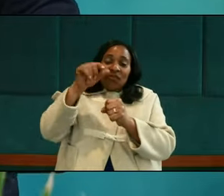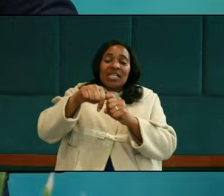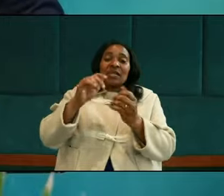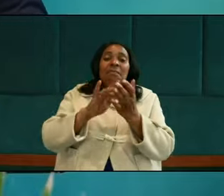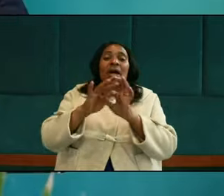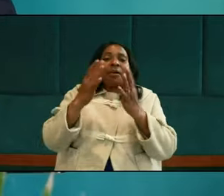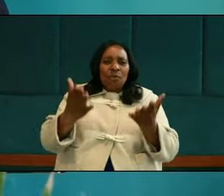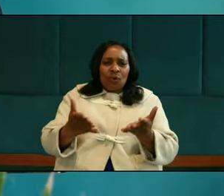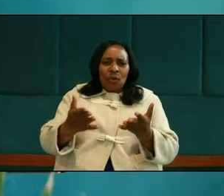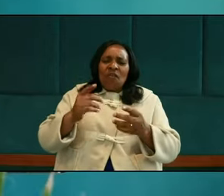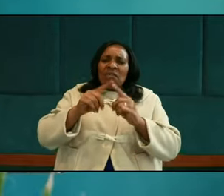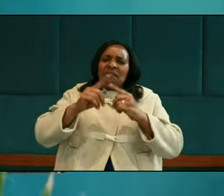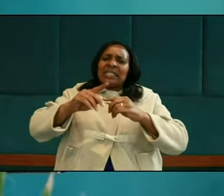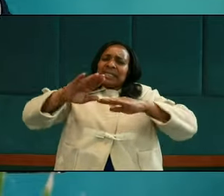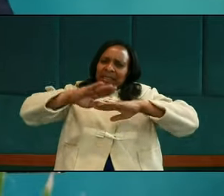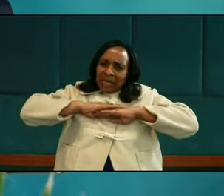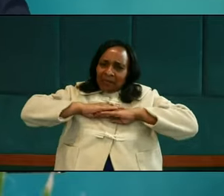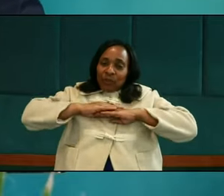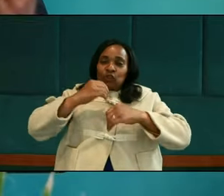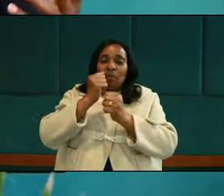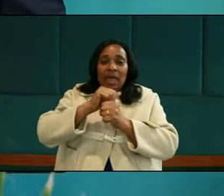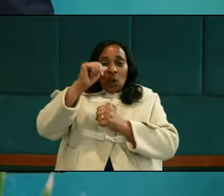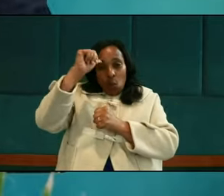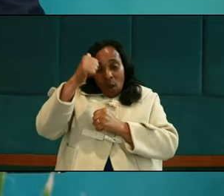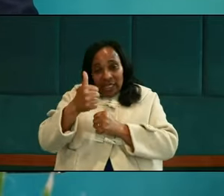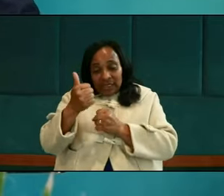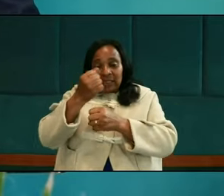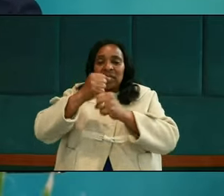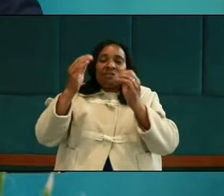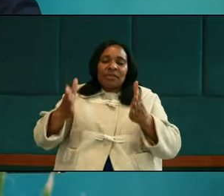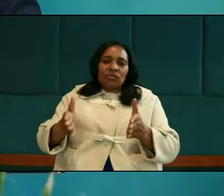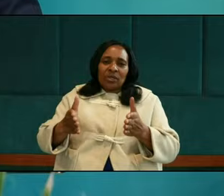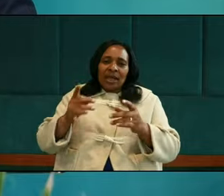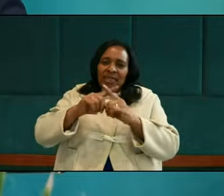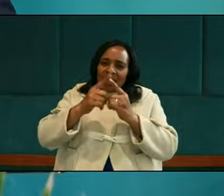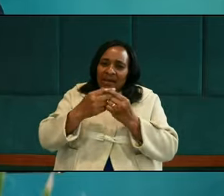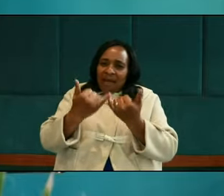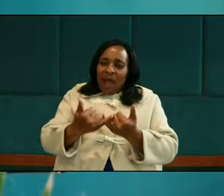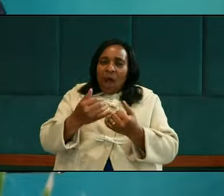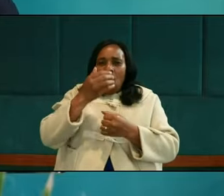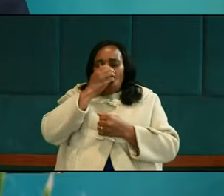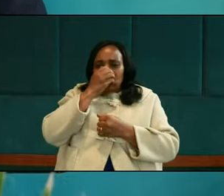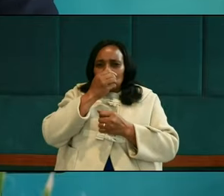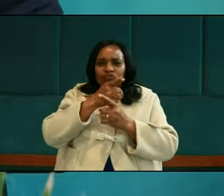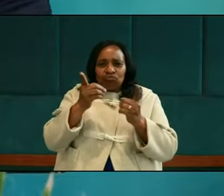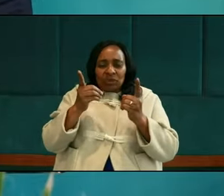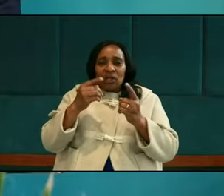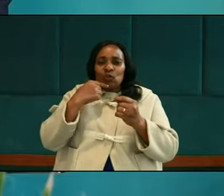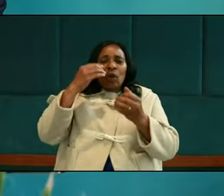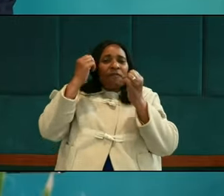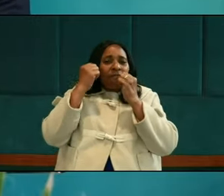book. It is sufficient to make us wise unto salvation. And finally, I wish the year with FM